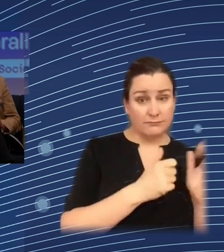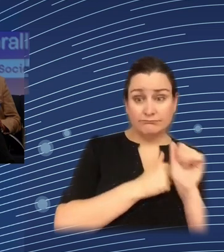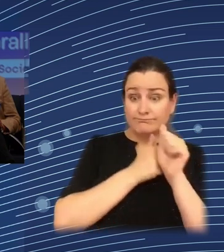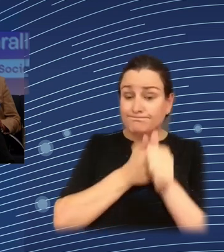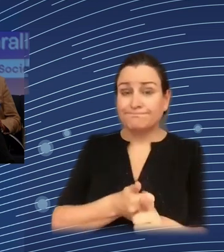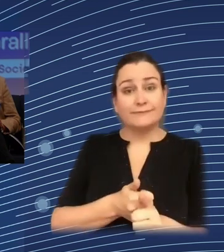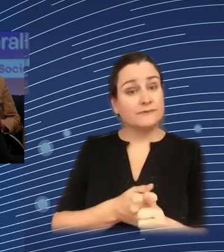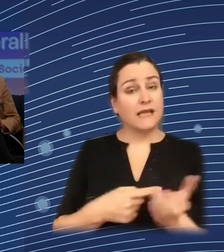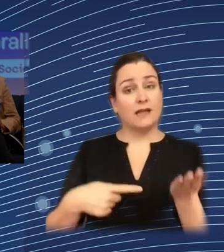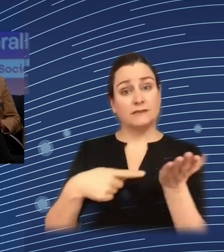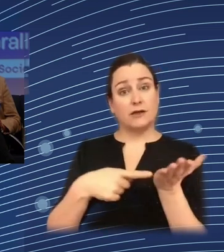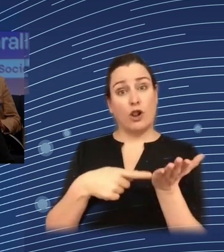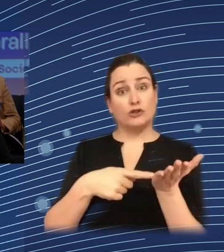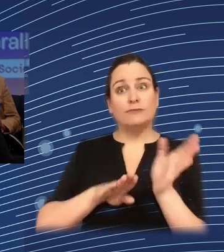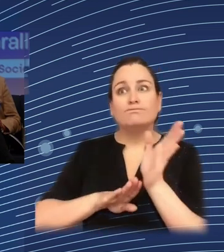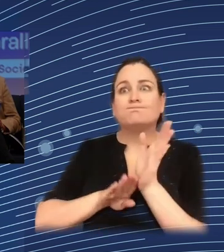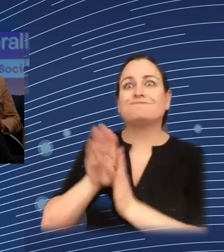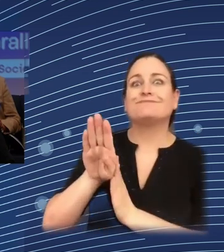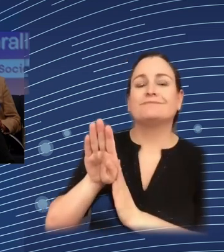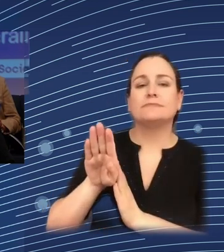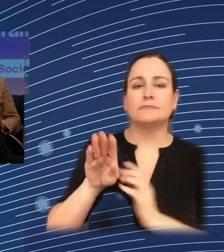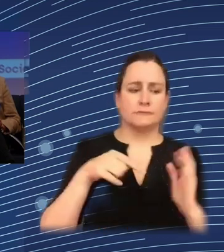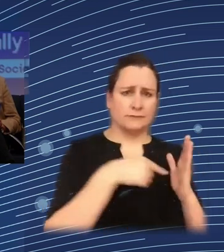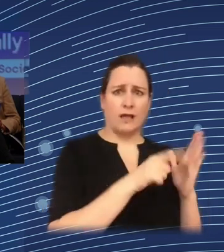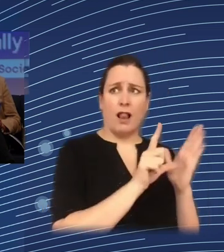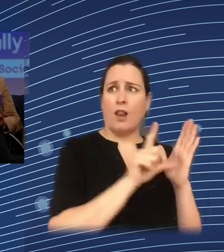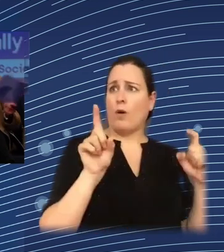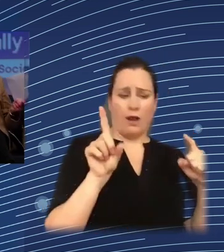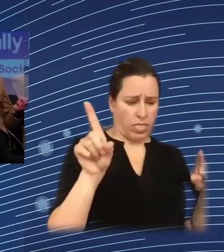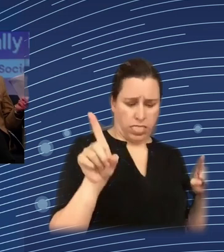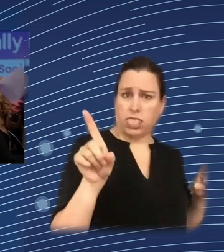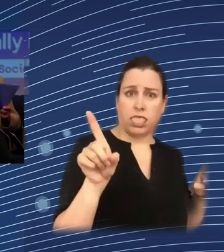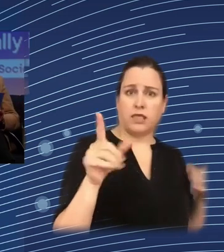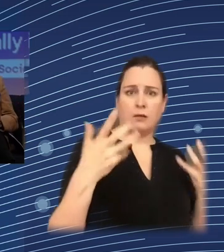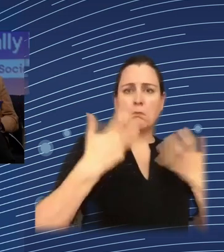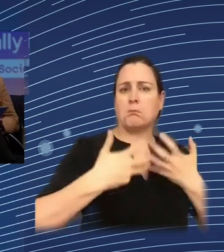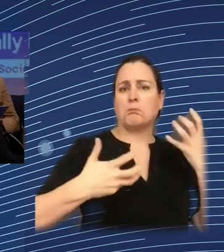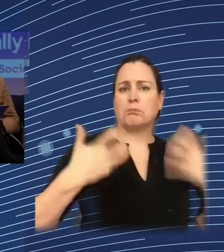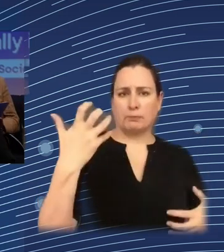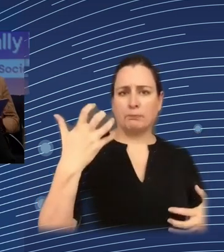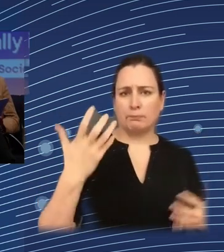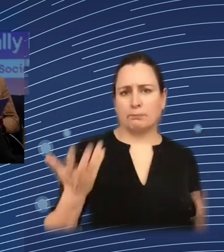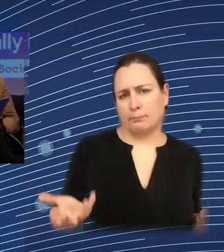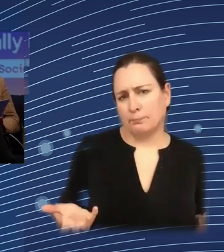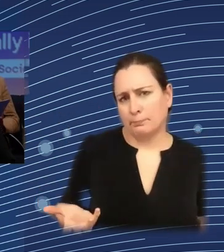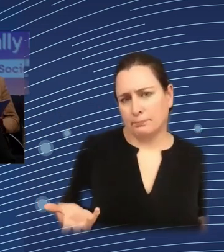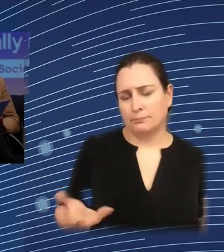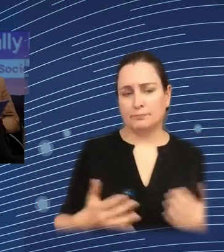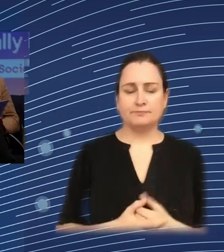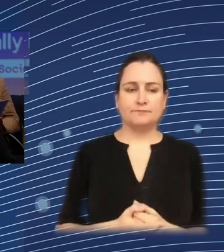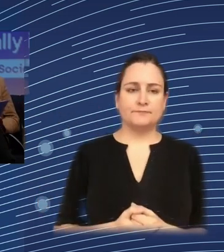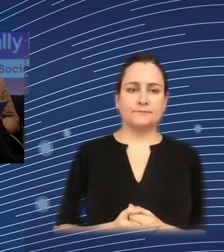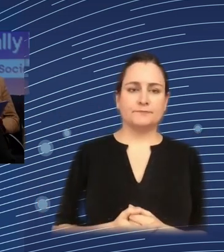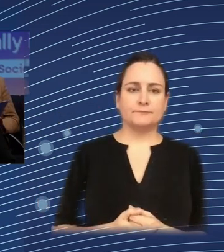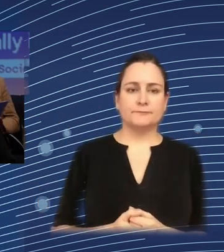rapidly especially in the world world world of work so we heard it before and i'm sure